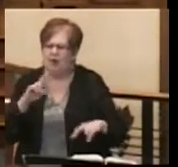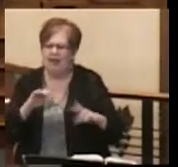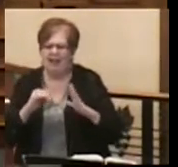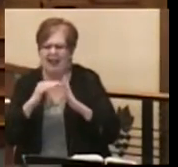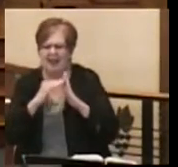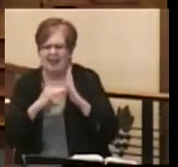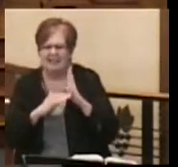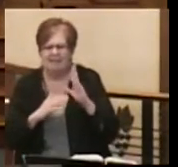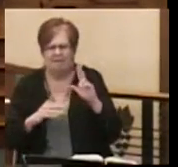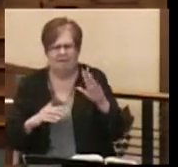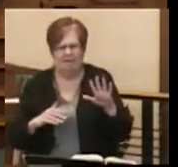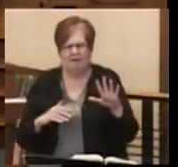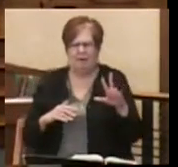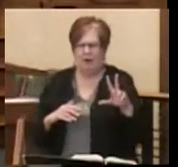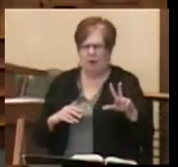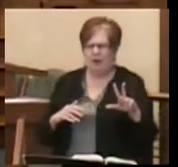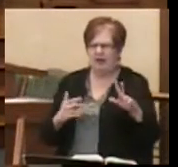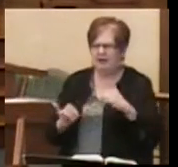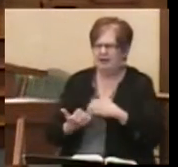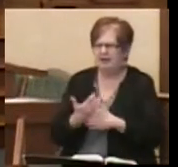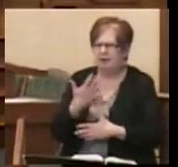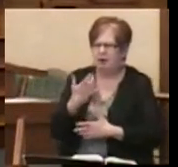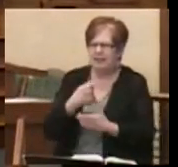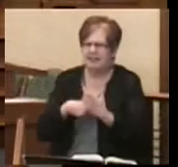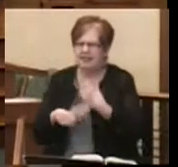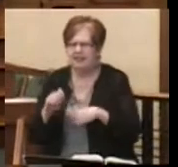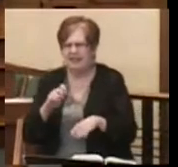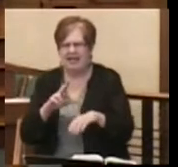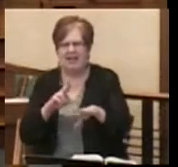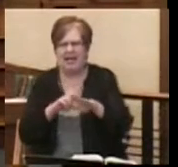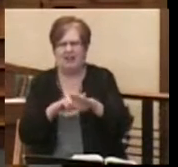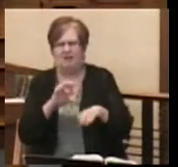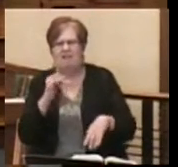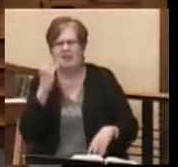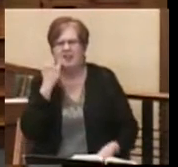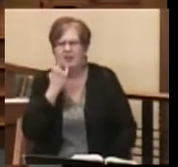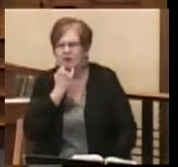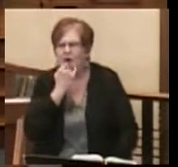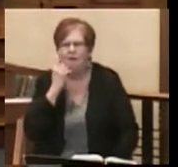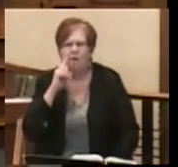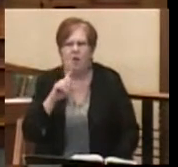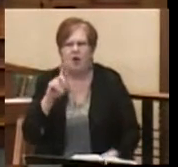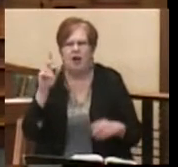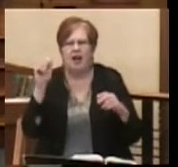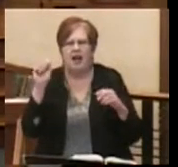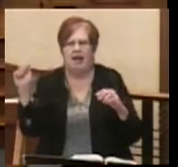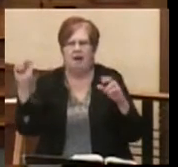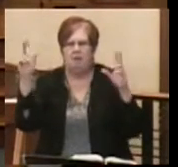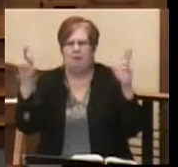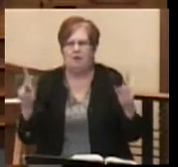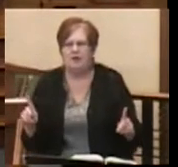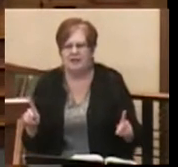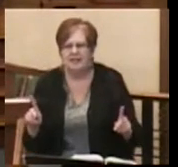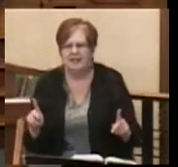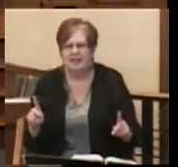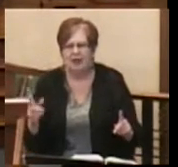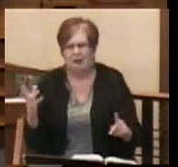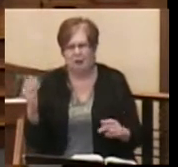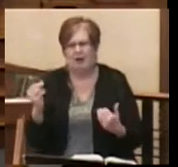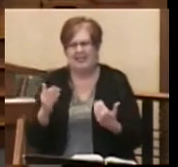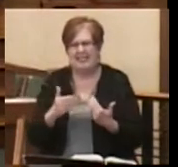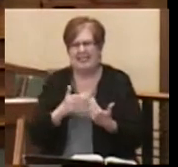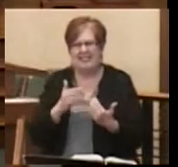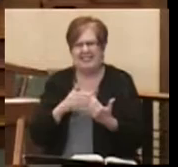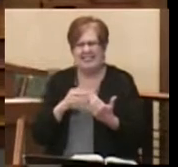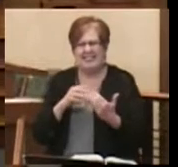53 this morning and substitute the nation of Israel for a person, it's pretty easy to